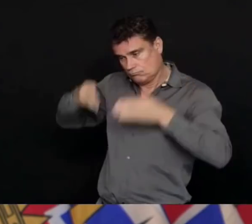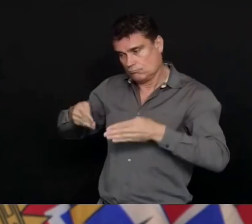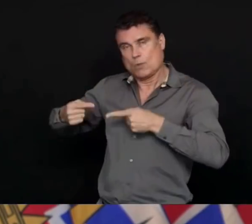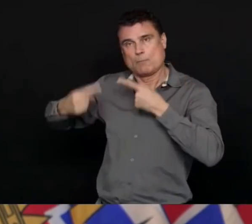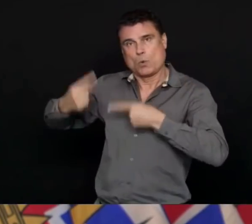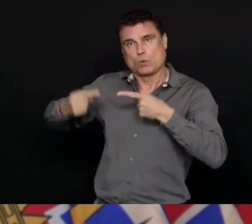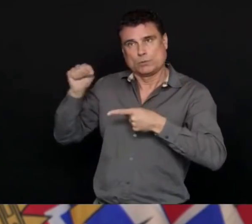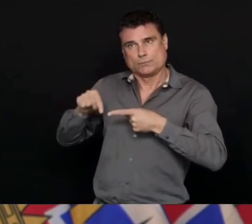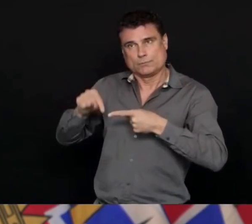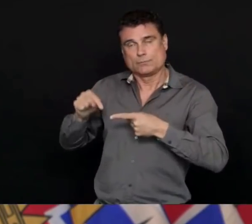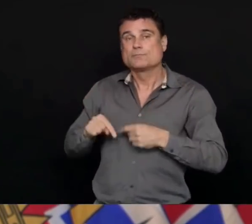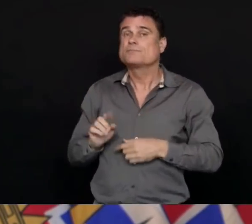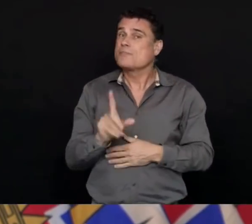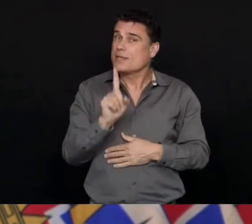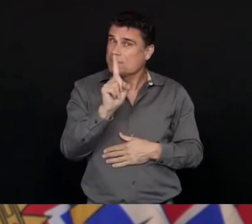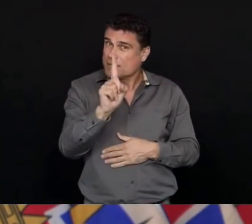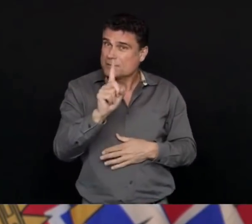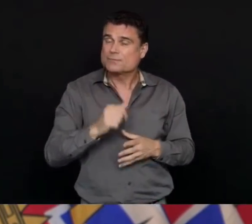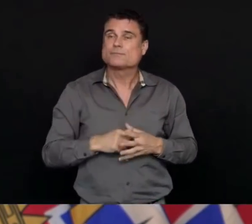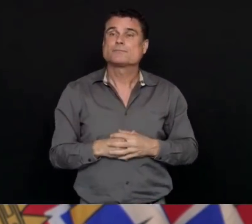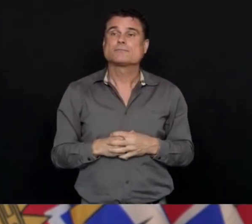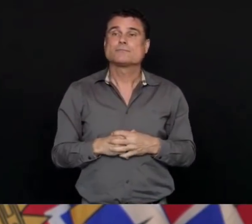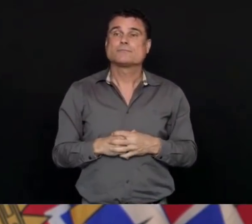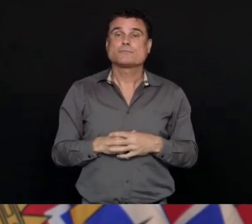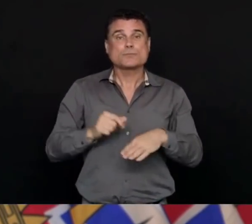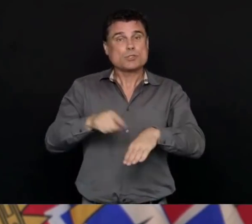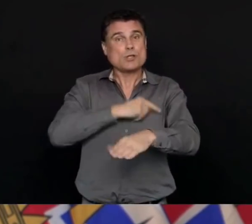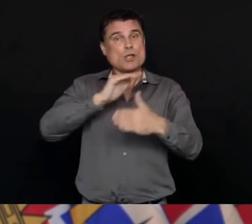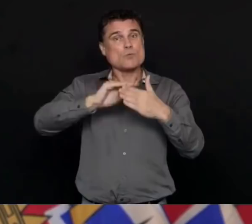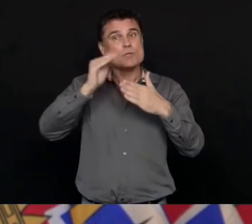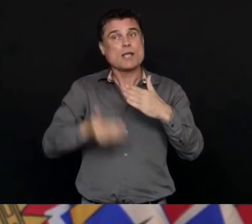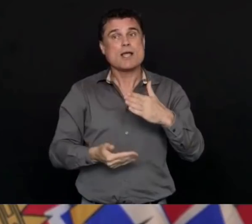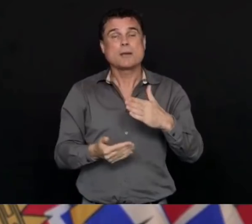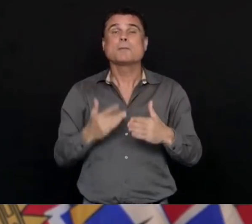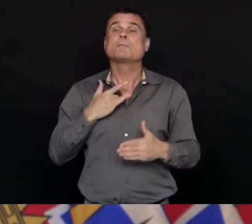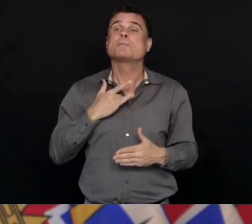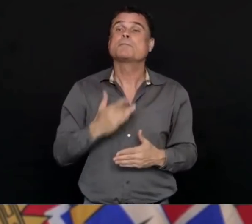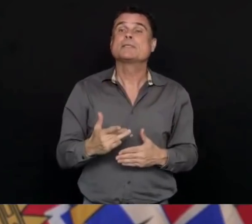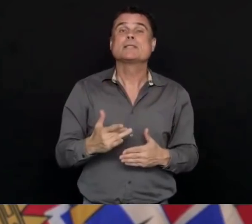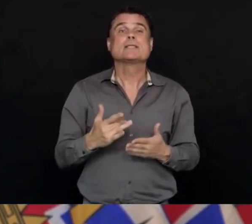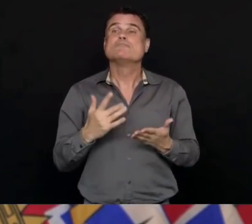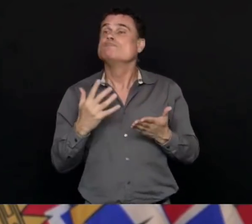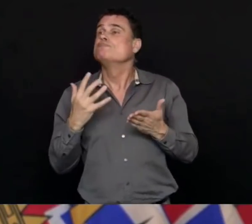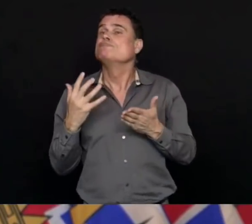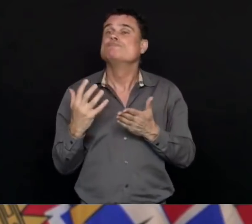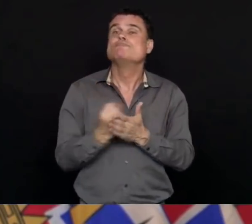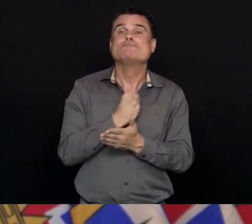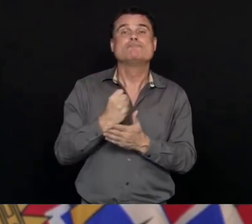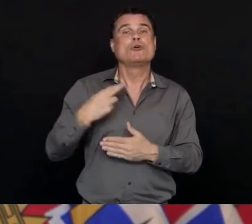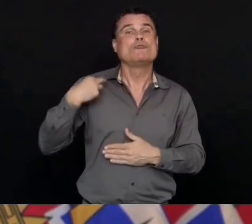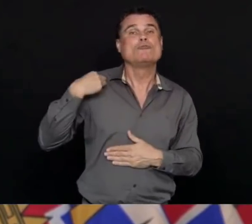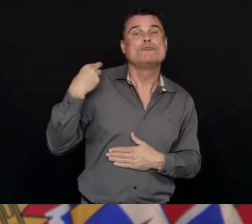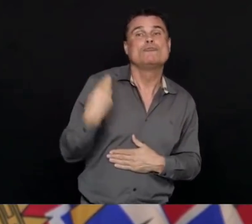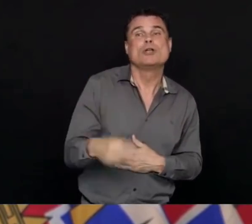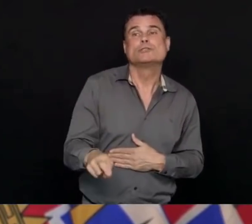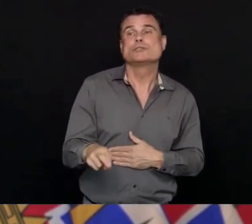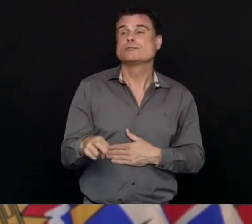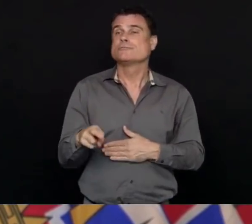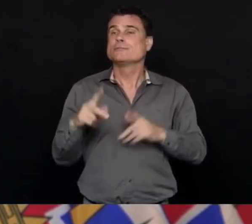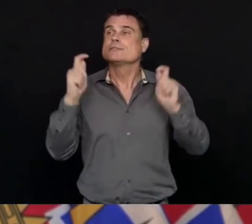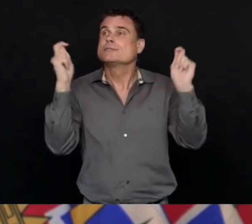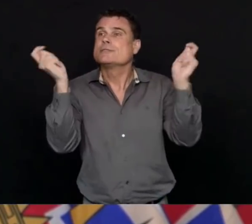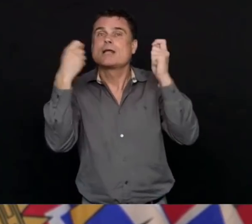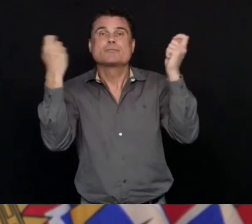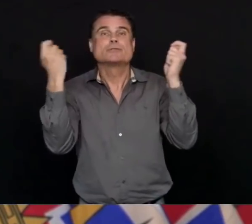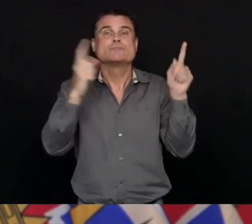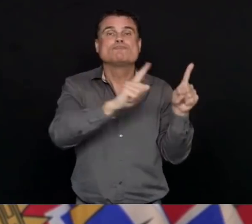reflections and religious ceremonies that are happening over this weekend. And I encourage you all to take that time to connect